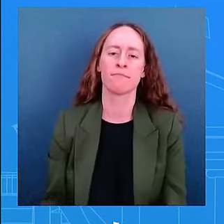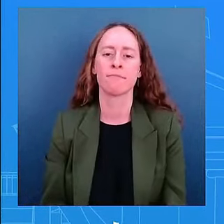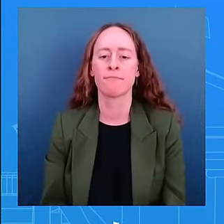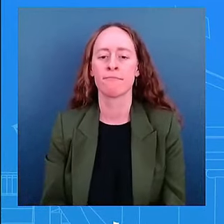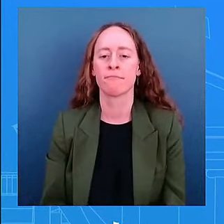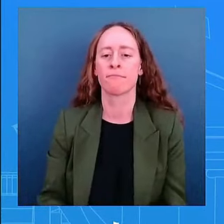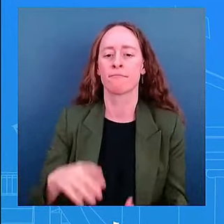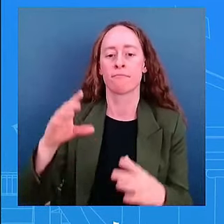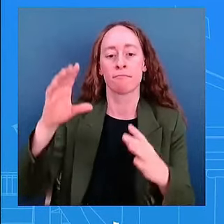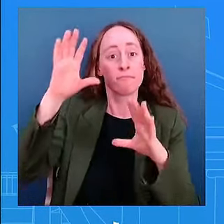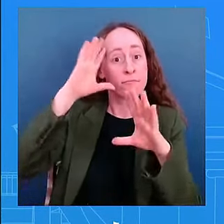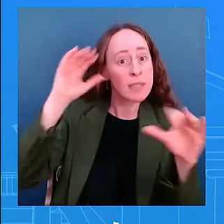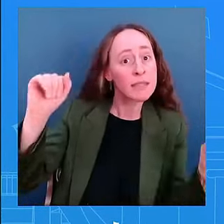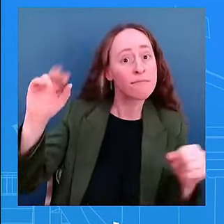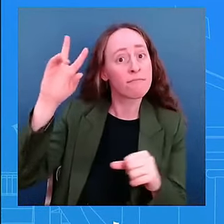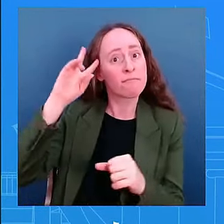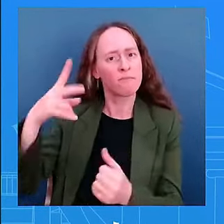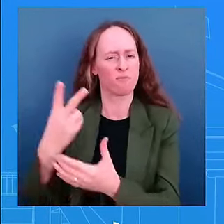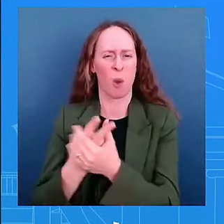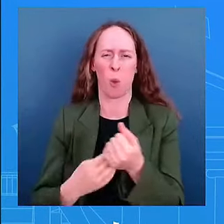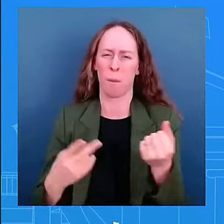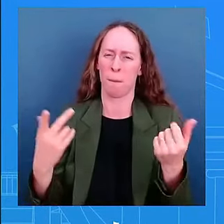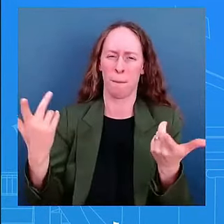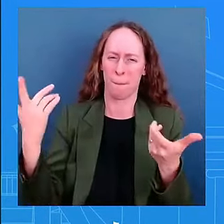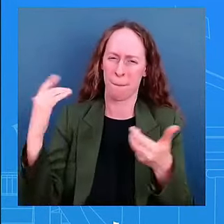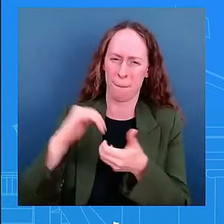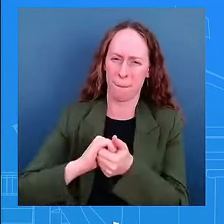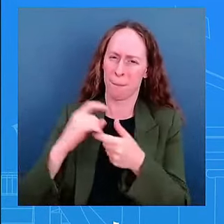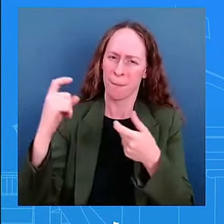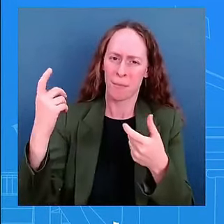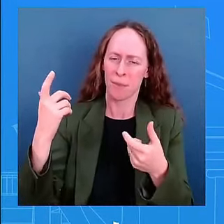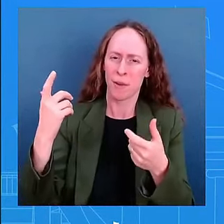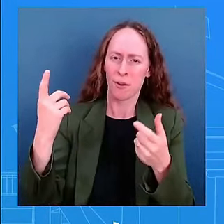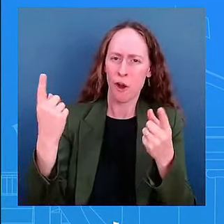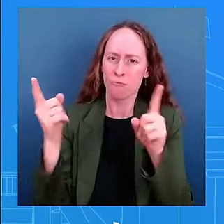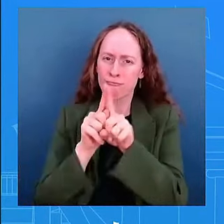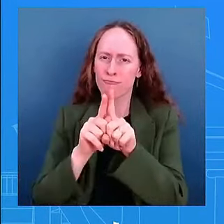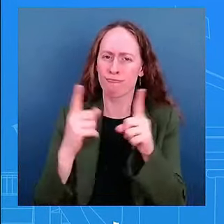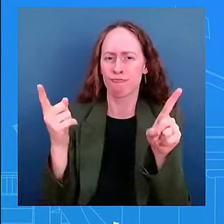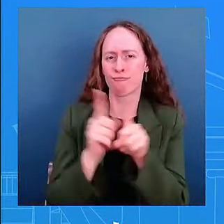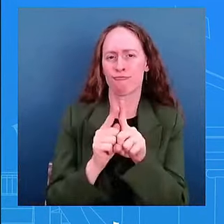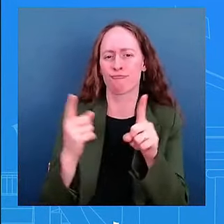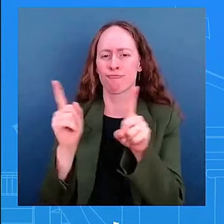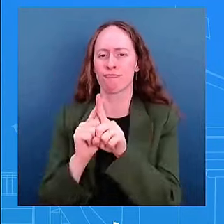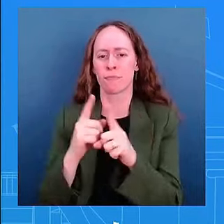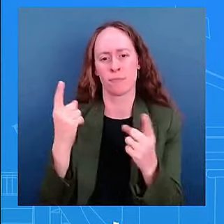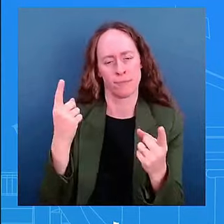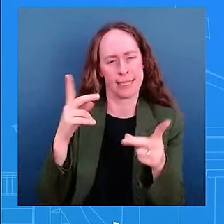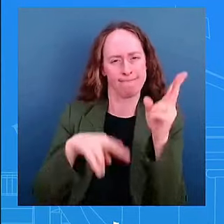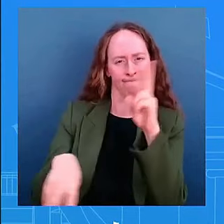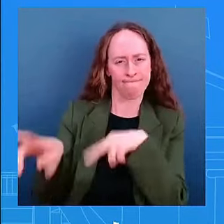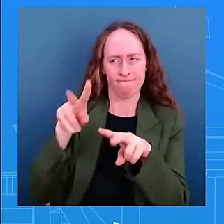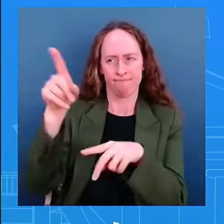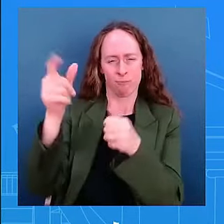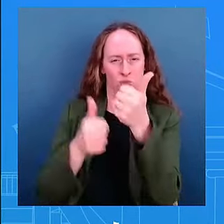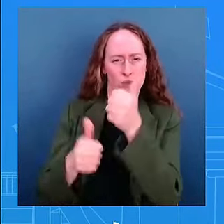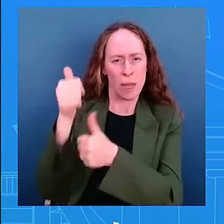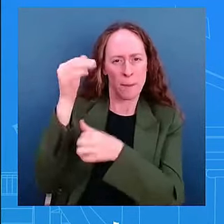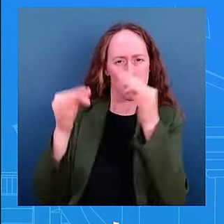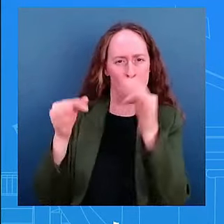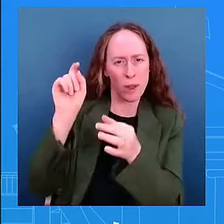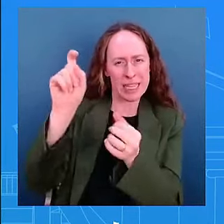of how they were going to move forward of the three things that he laid out uh on what reform looks like uh for this administration